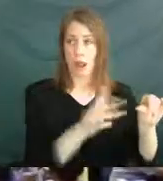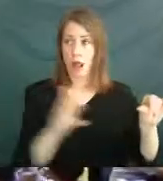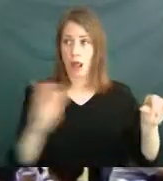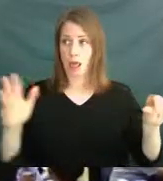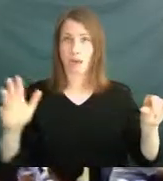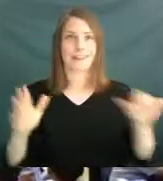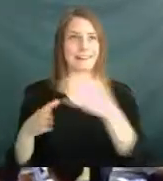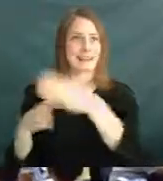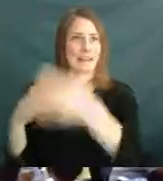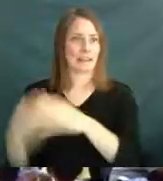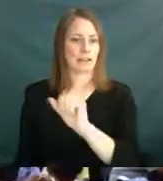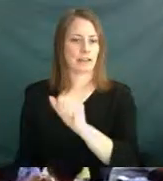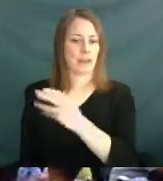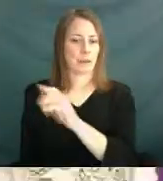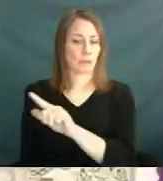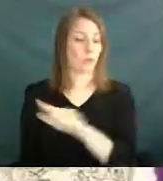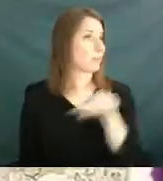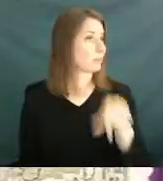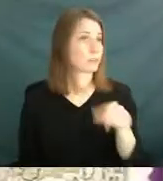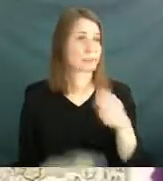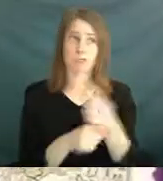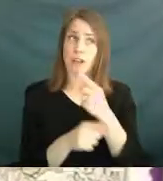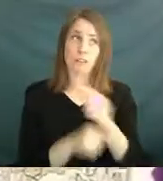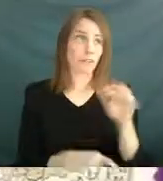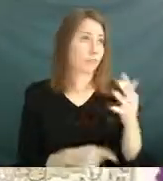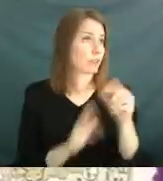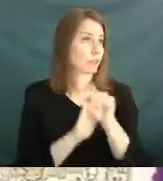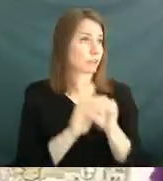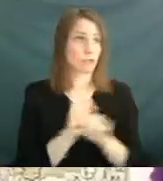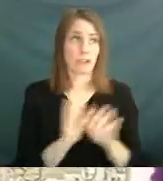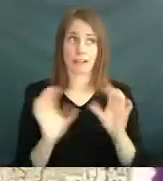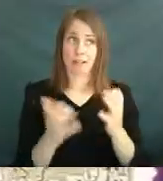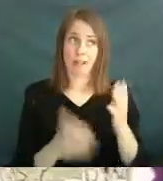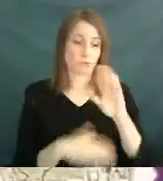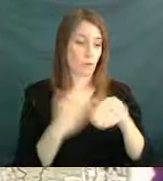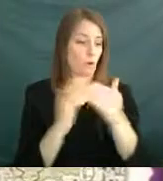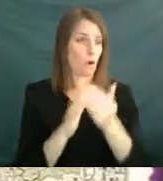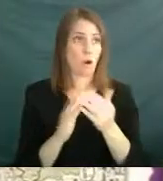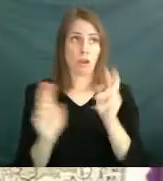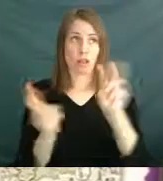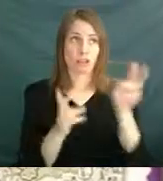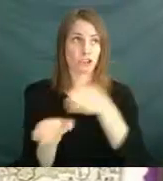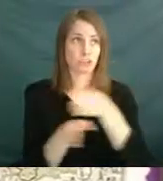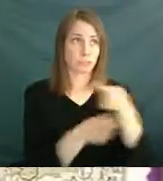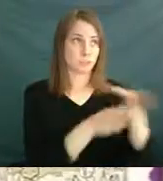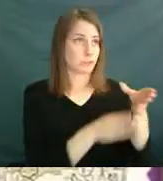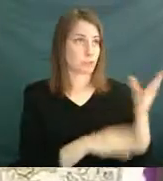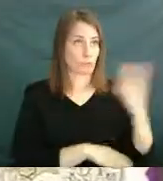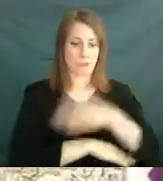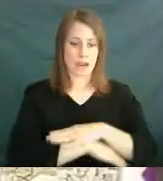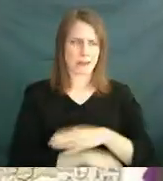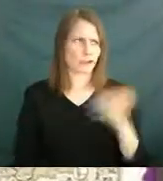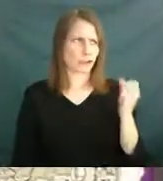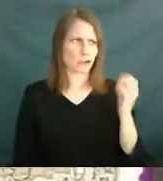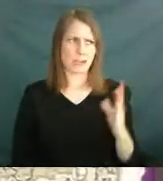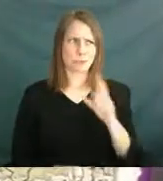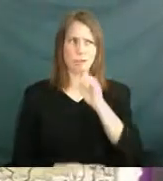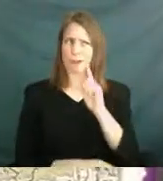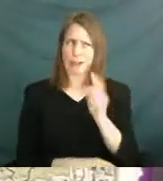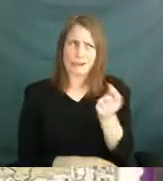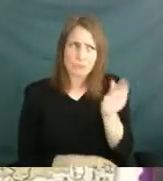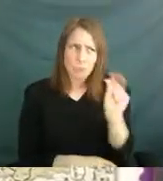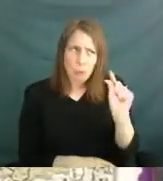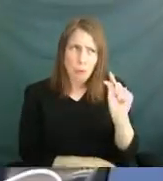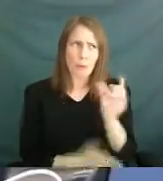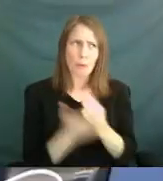This is a regular fifth grade class. We do all subjects all day. Shakespeare is actually a very small part of our day that we do